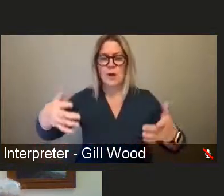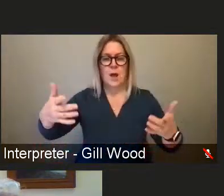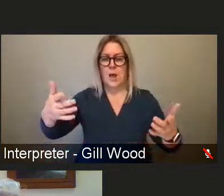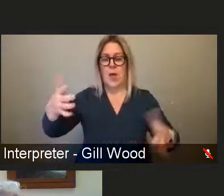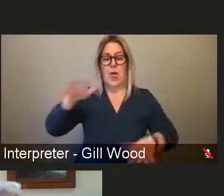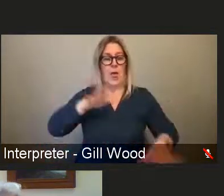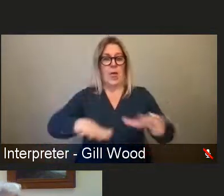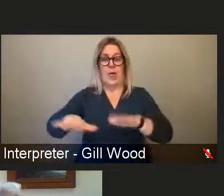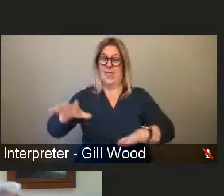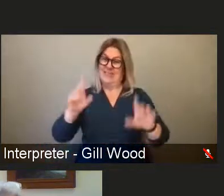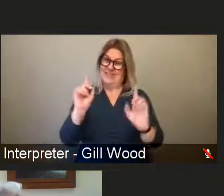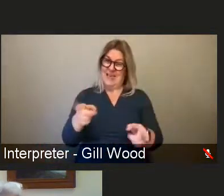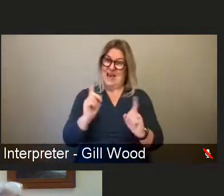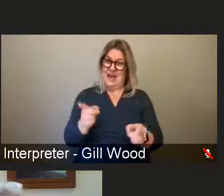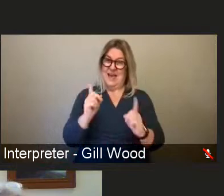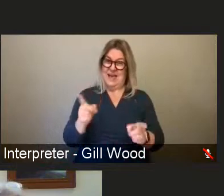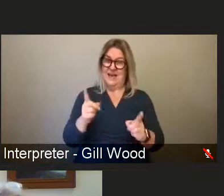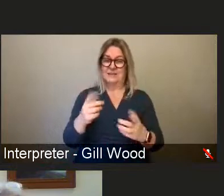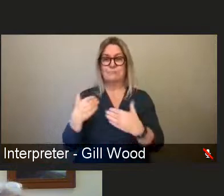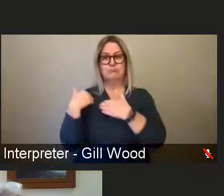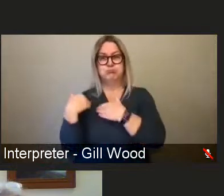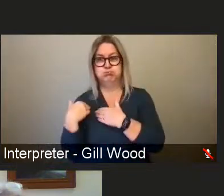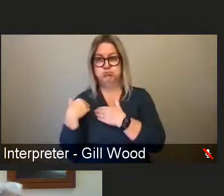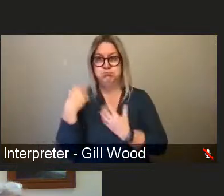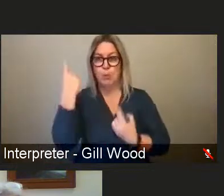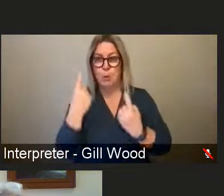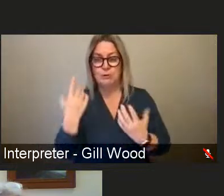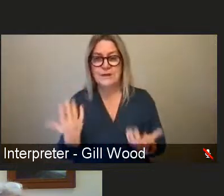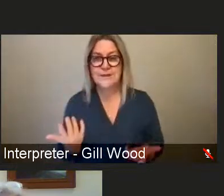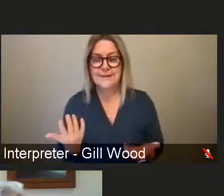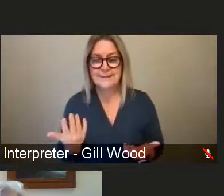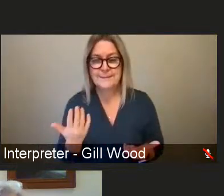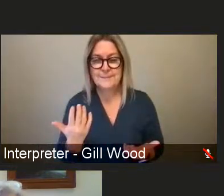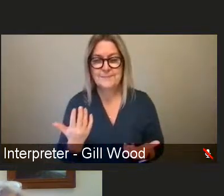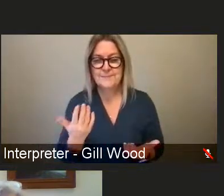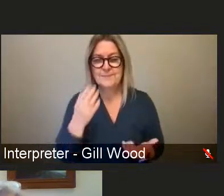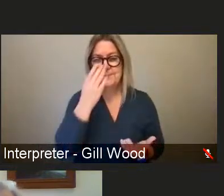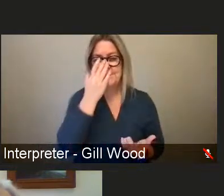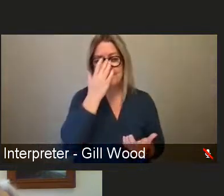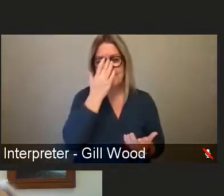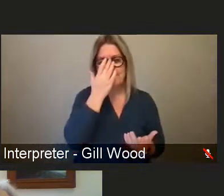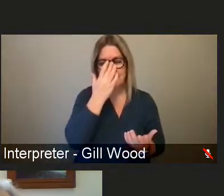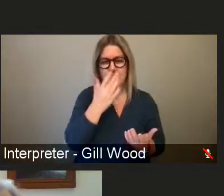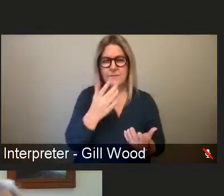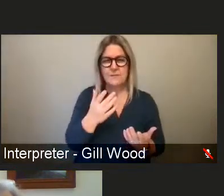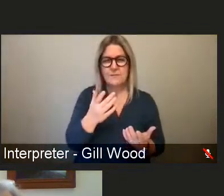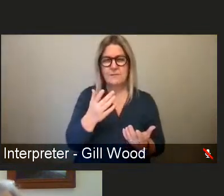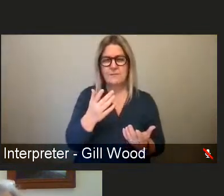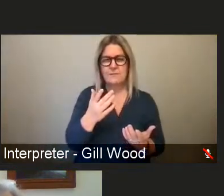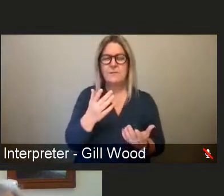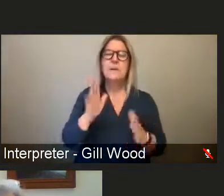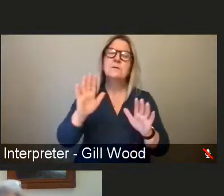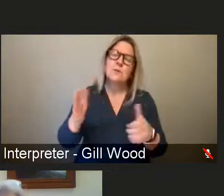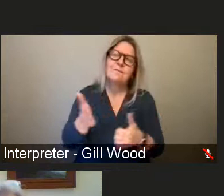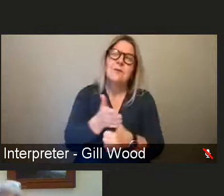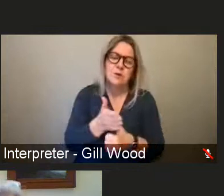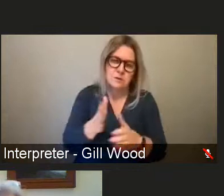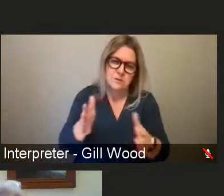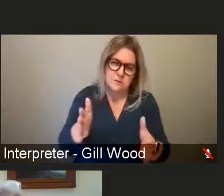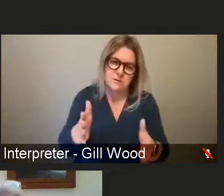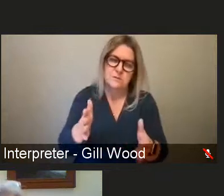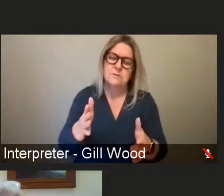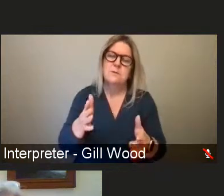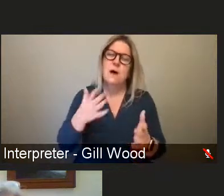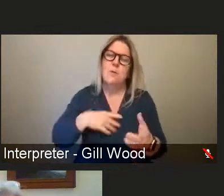mechanisms are, I would say that what would be, first of all, I just want to do a little bit of a shout out to